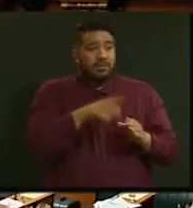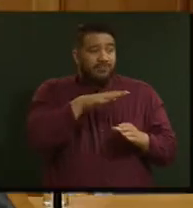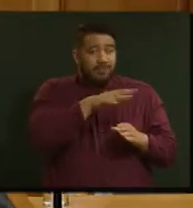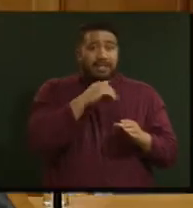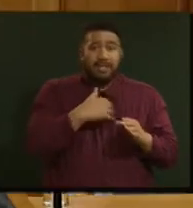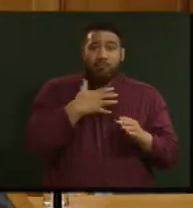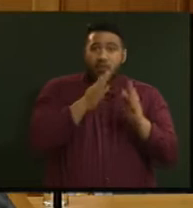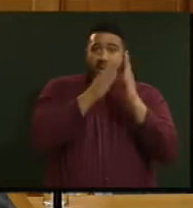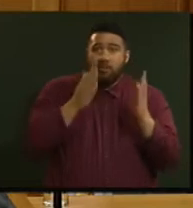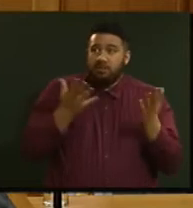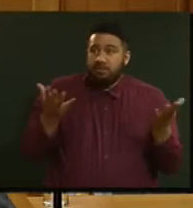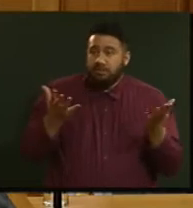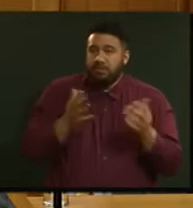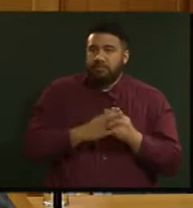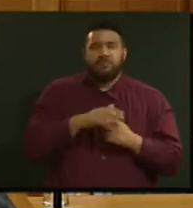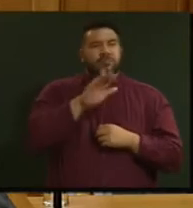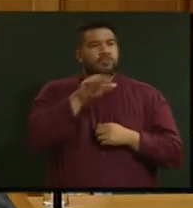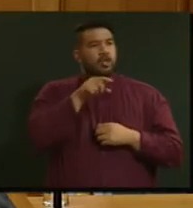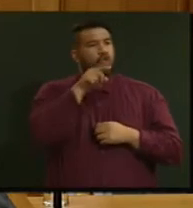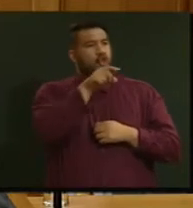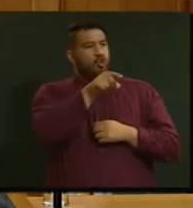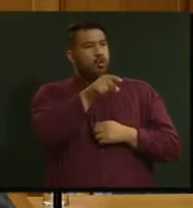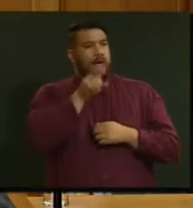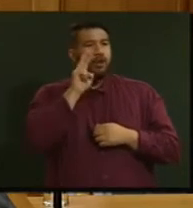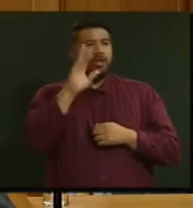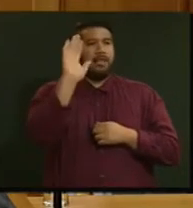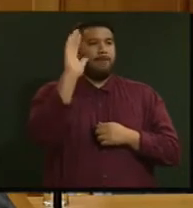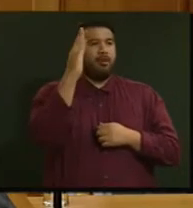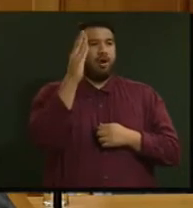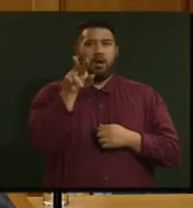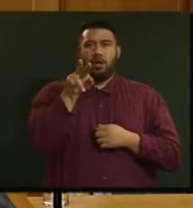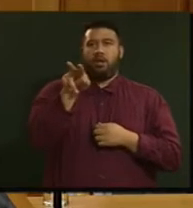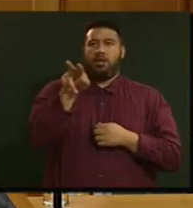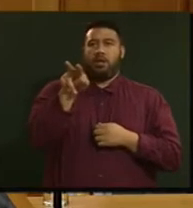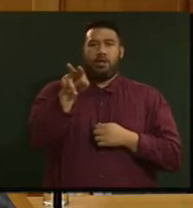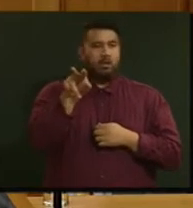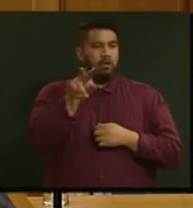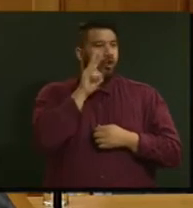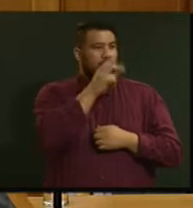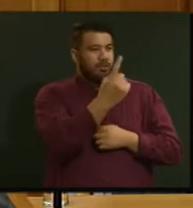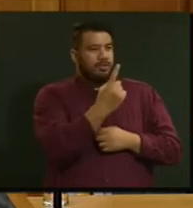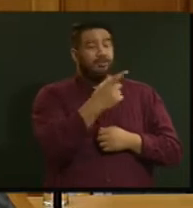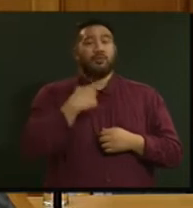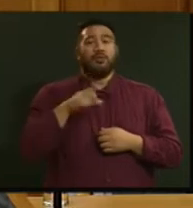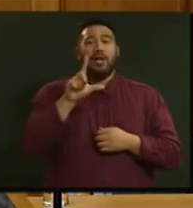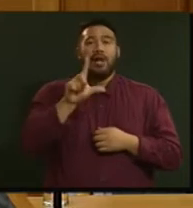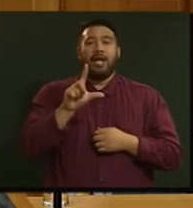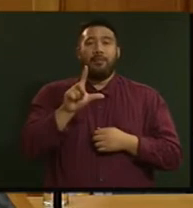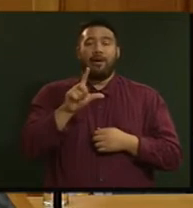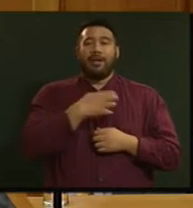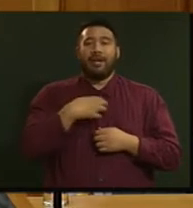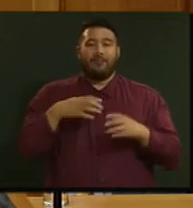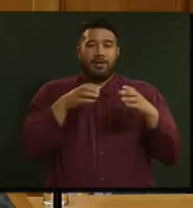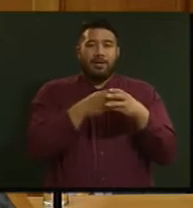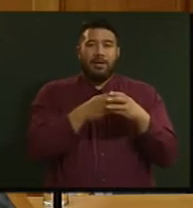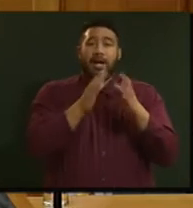Nixon. I'd invite the member to have a look in the mirror because during the last Labor government, house prices more than doubled